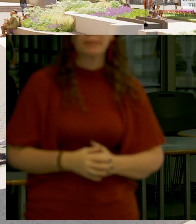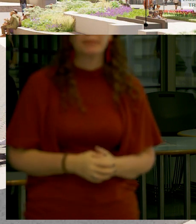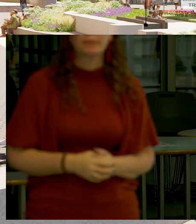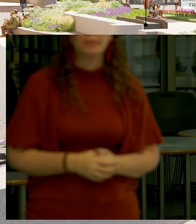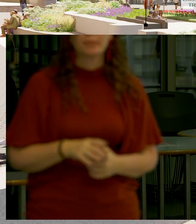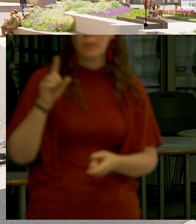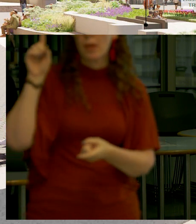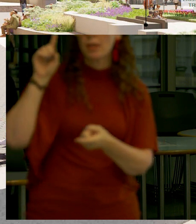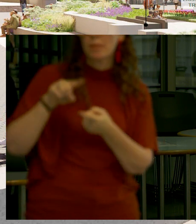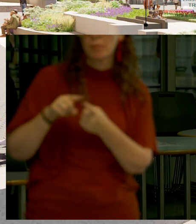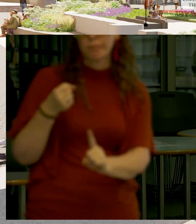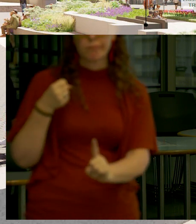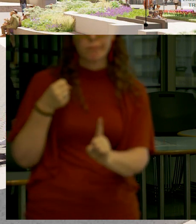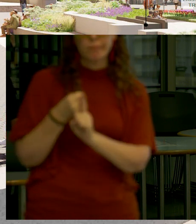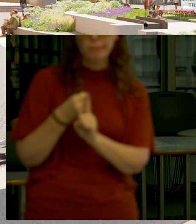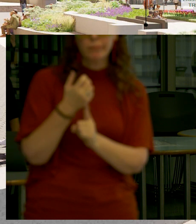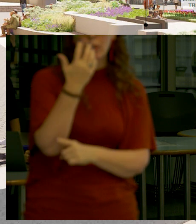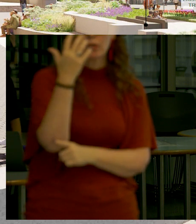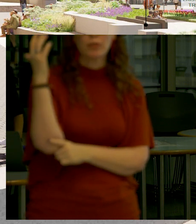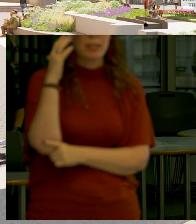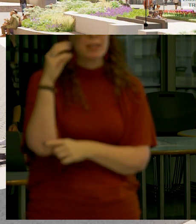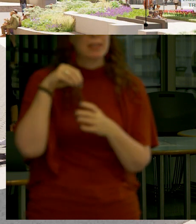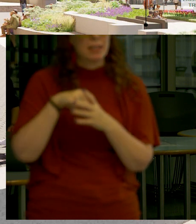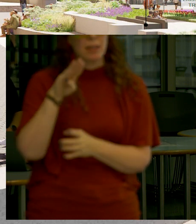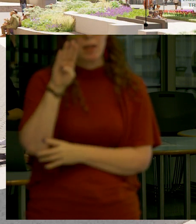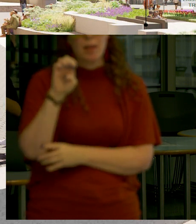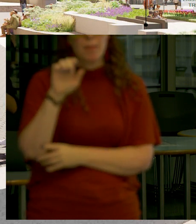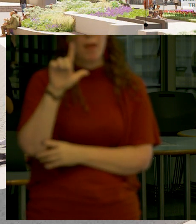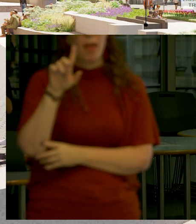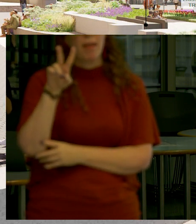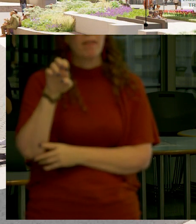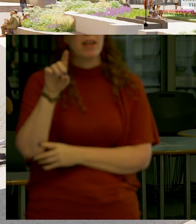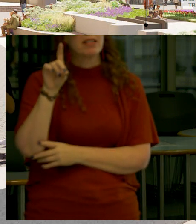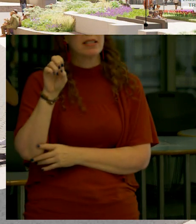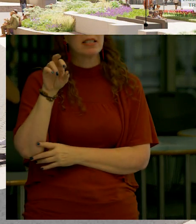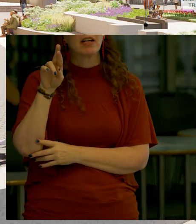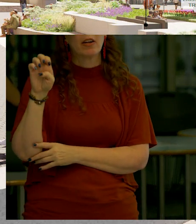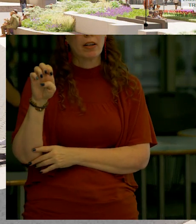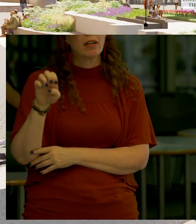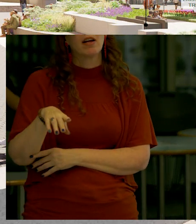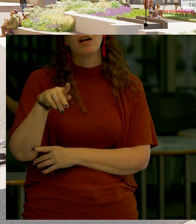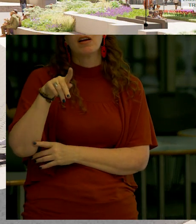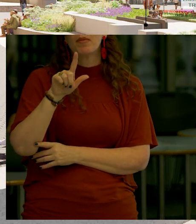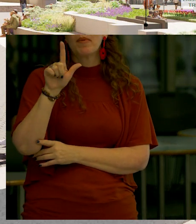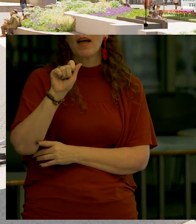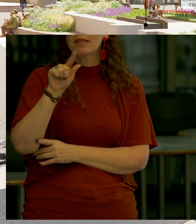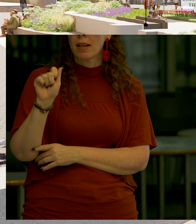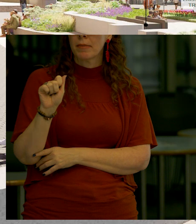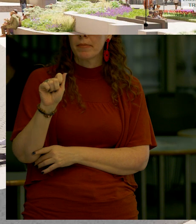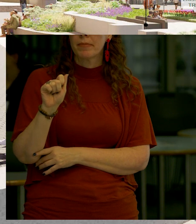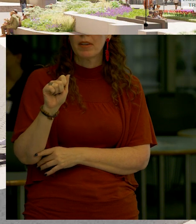we're minimizing the impact to the trees in Belvedere Plaza and the project element is going to be experienced as seeding